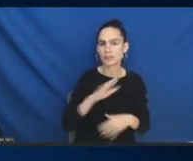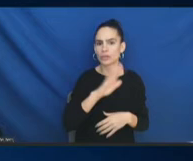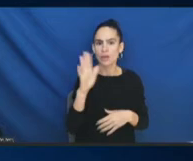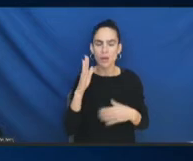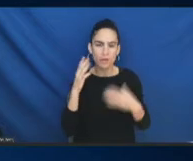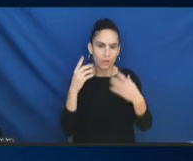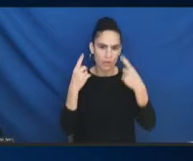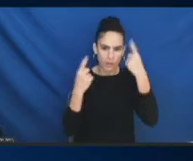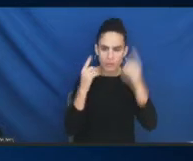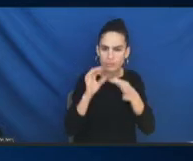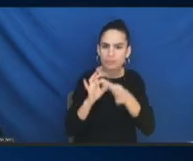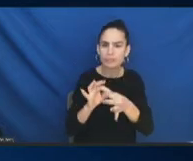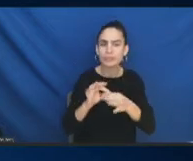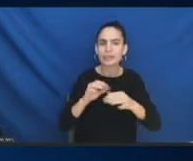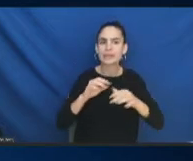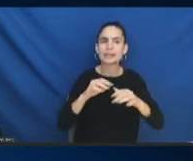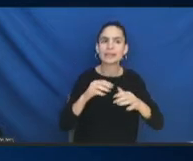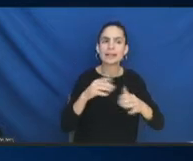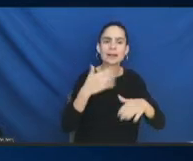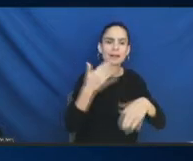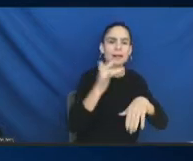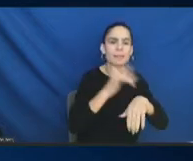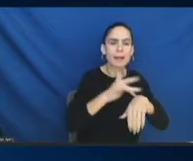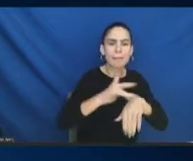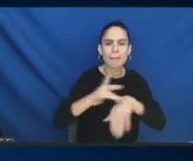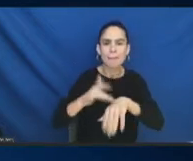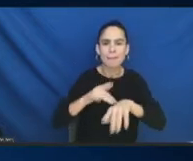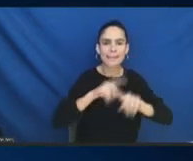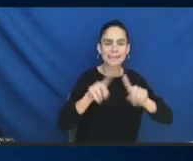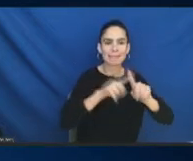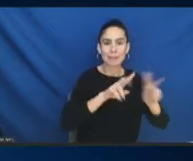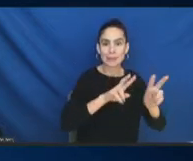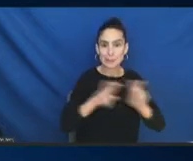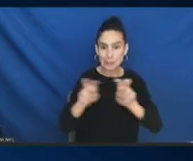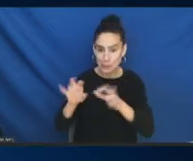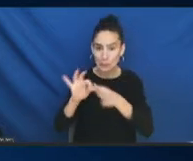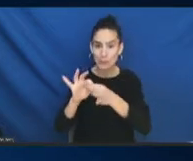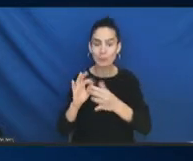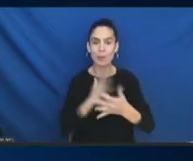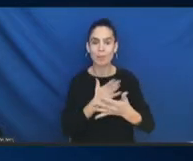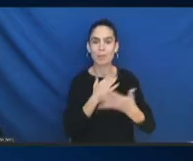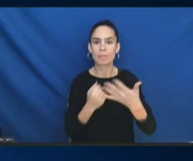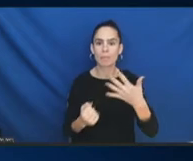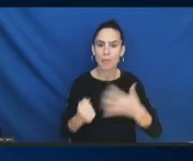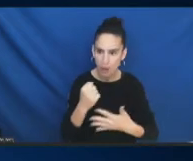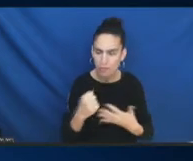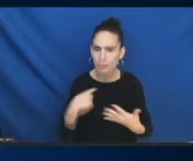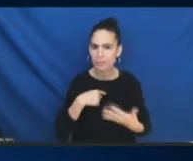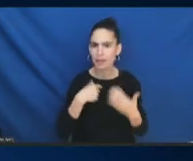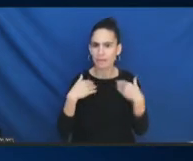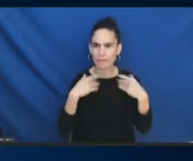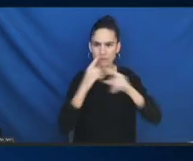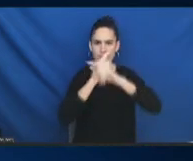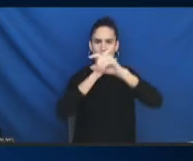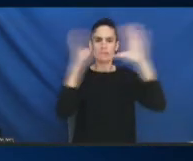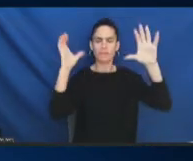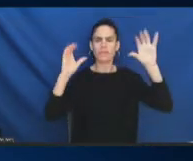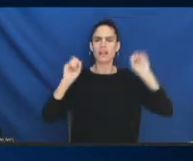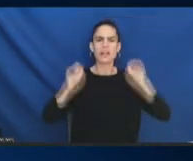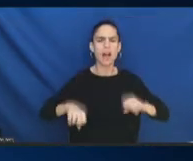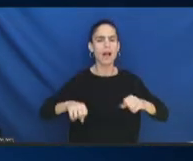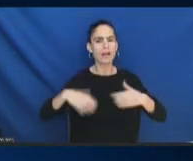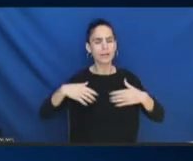all of our priorities, wherever there's an idea that we can move to just go ahead, I think that's great.